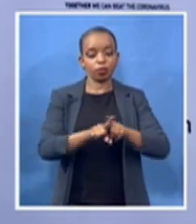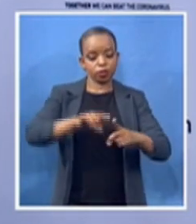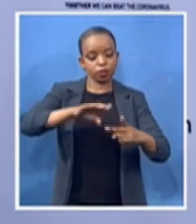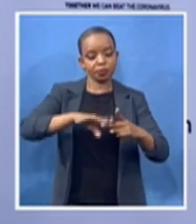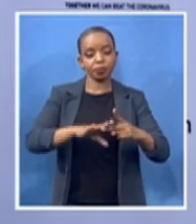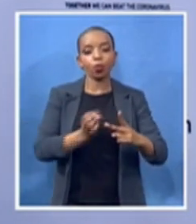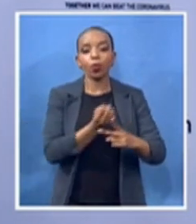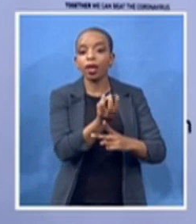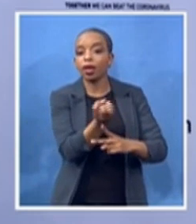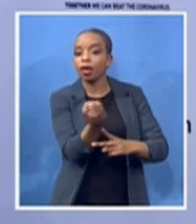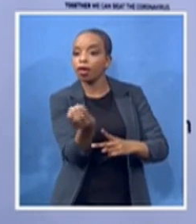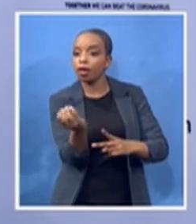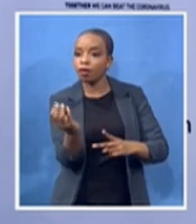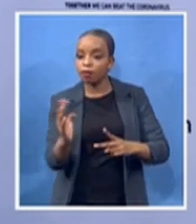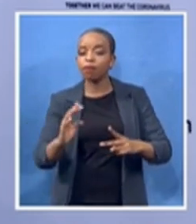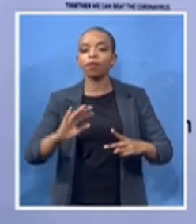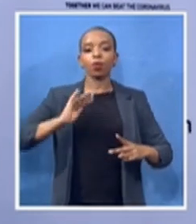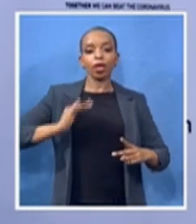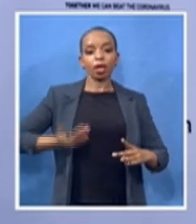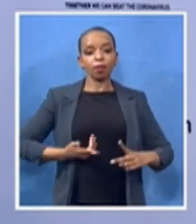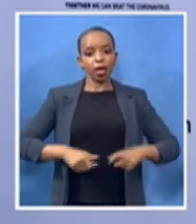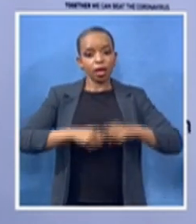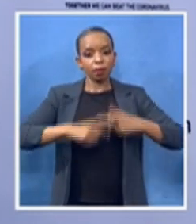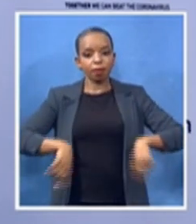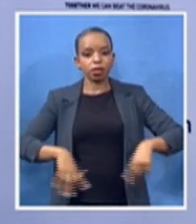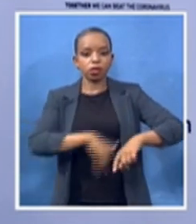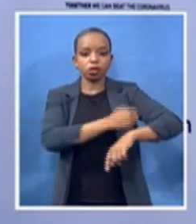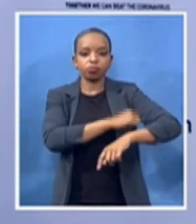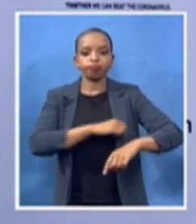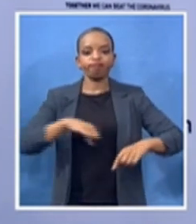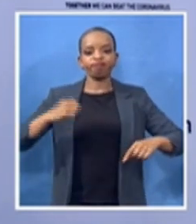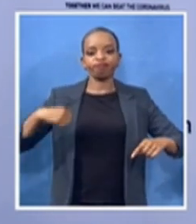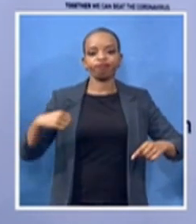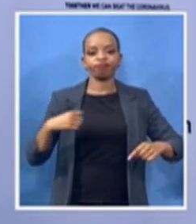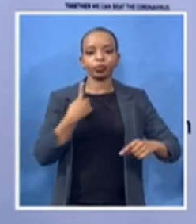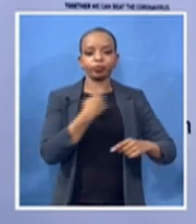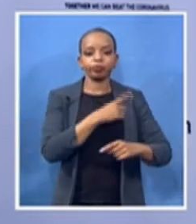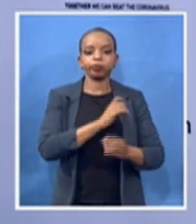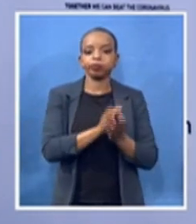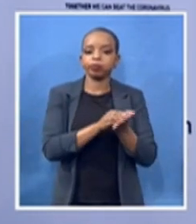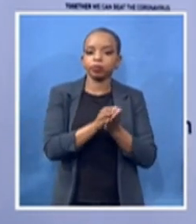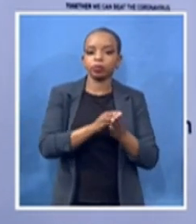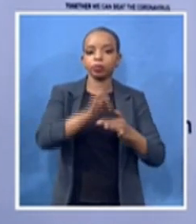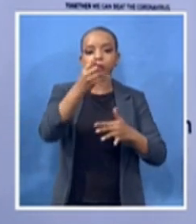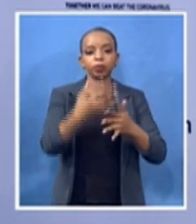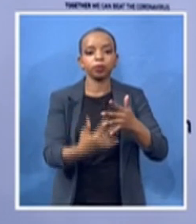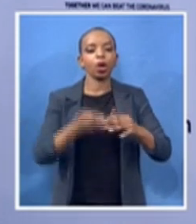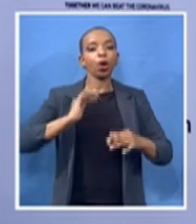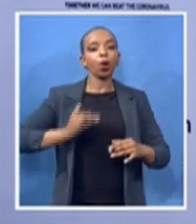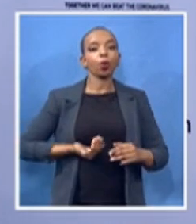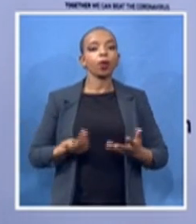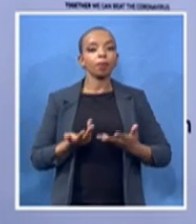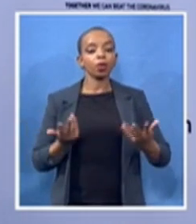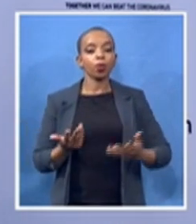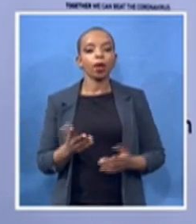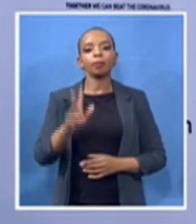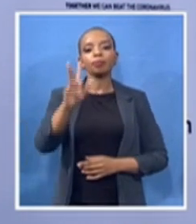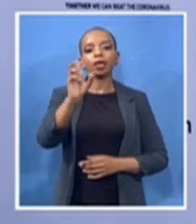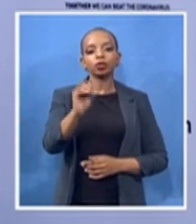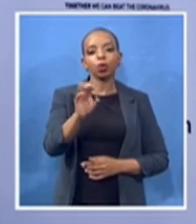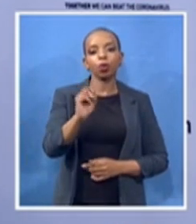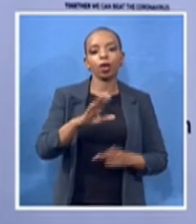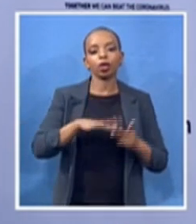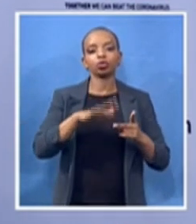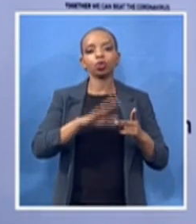uh cliptown freedom park soweto chief lutuli in davitone hammond scrawl charlon mclayge secondary in